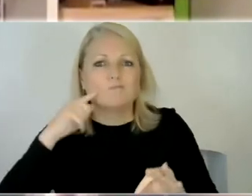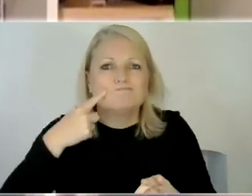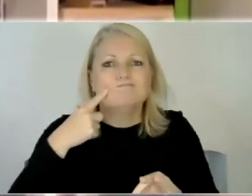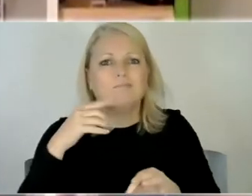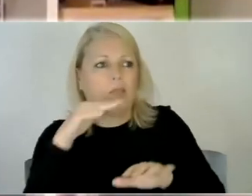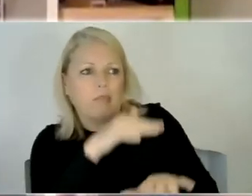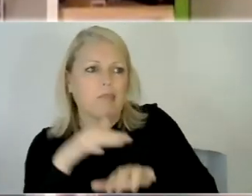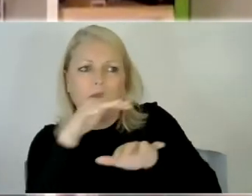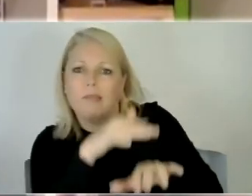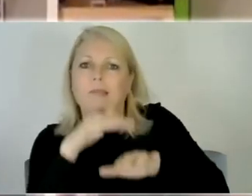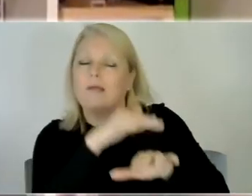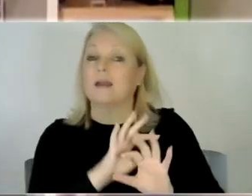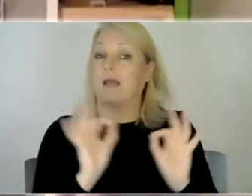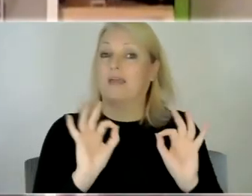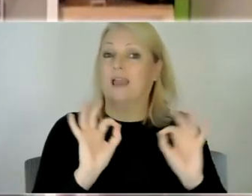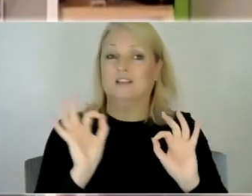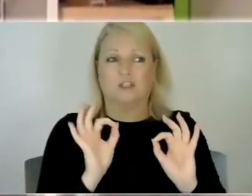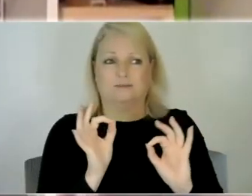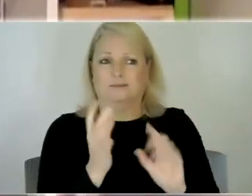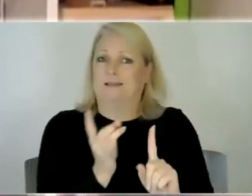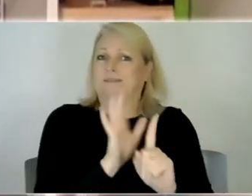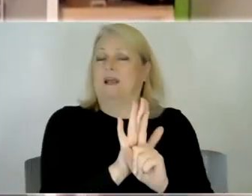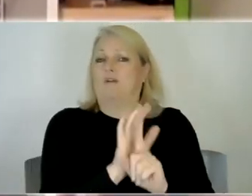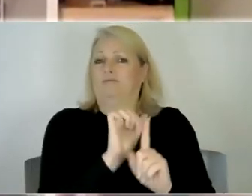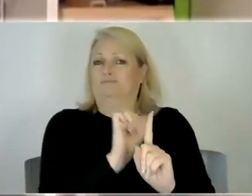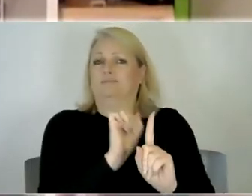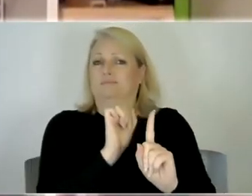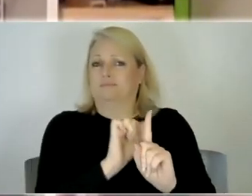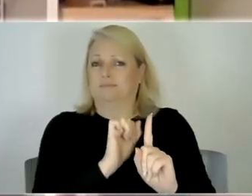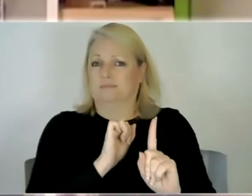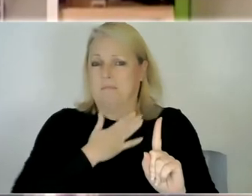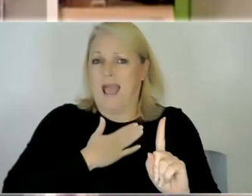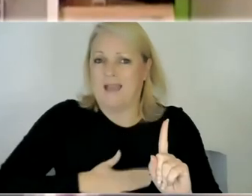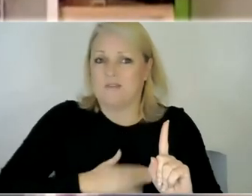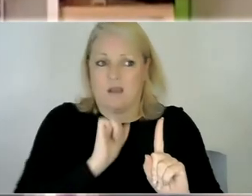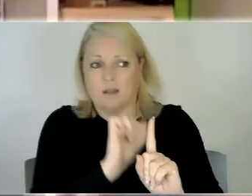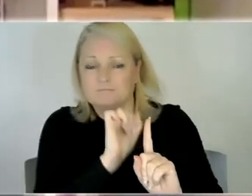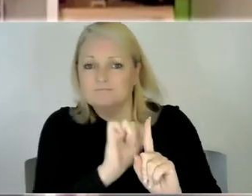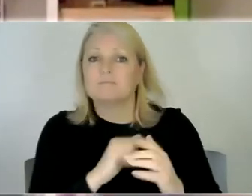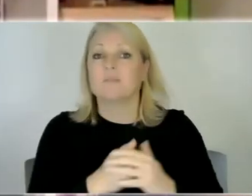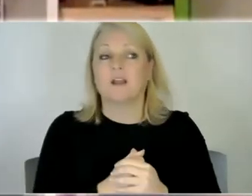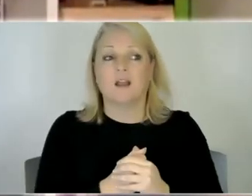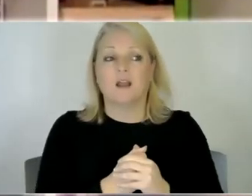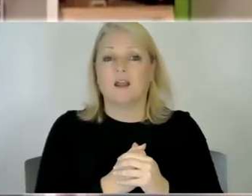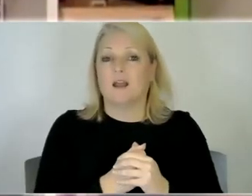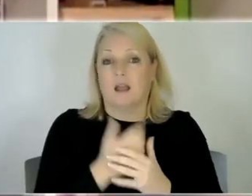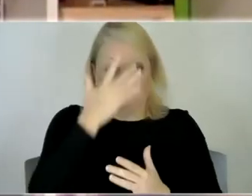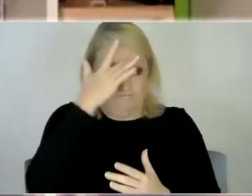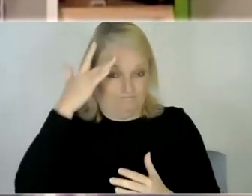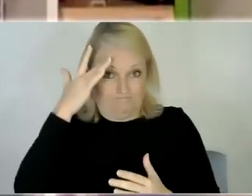trying to you know start an argument with him or anything like that it just he's just being in the space and being him